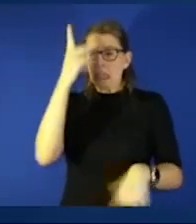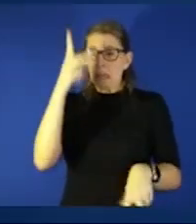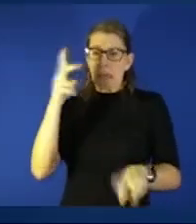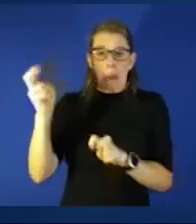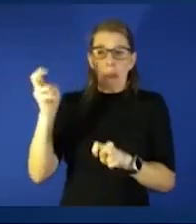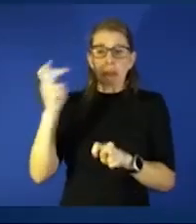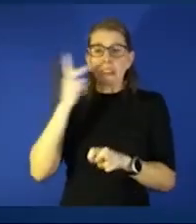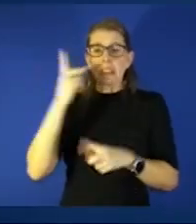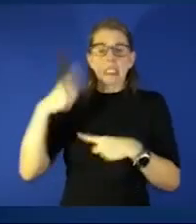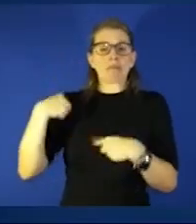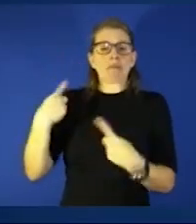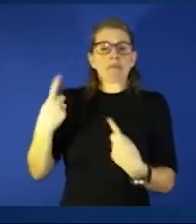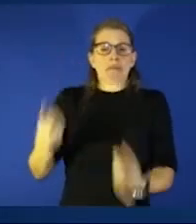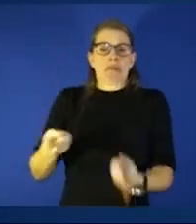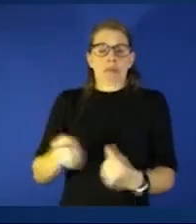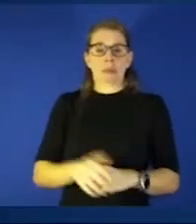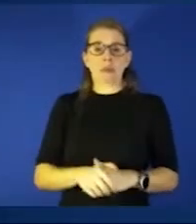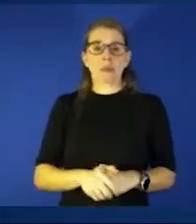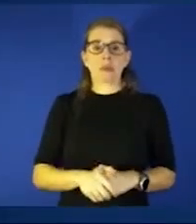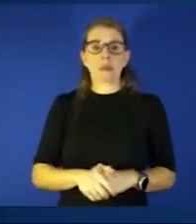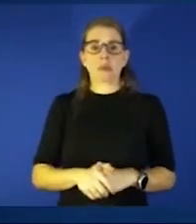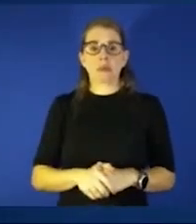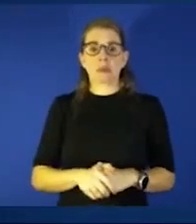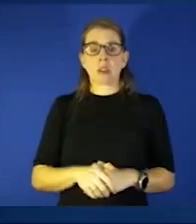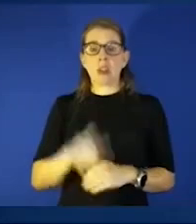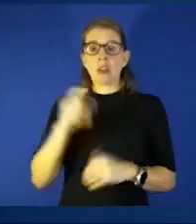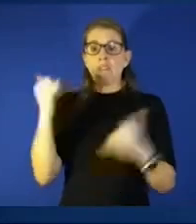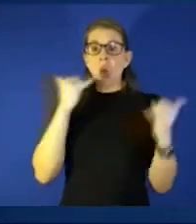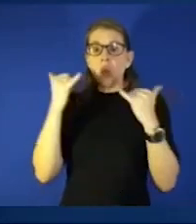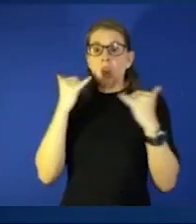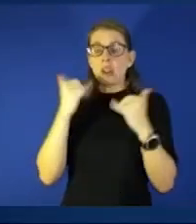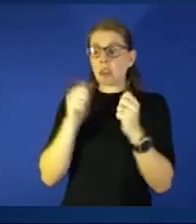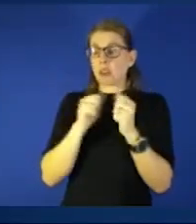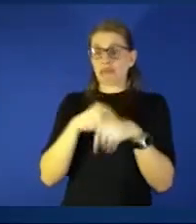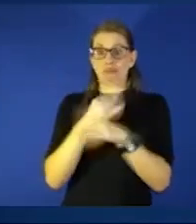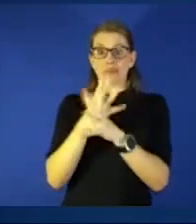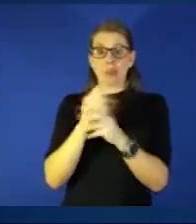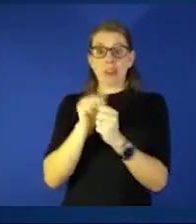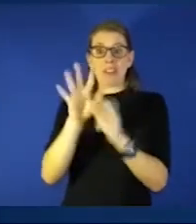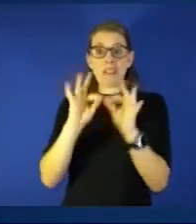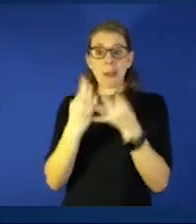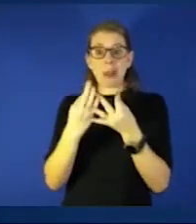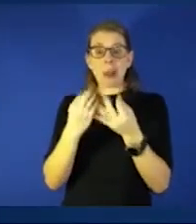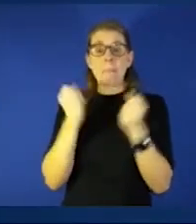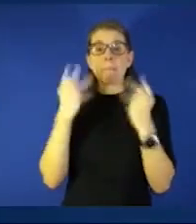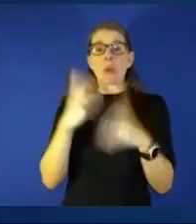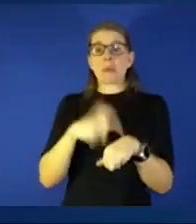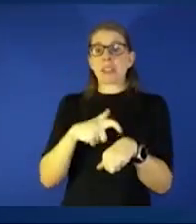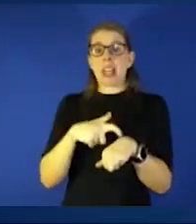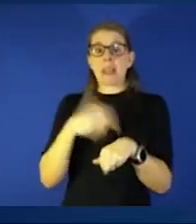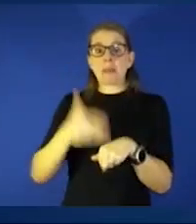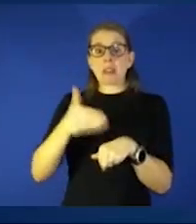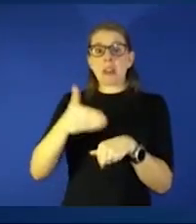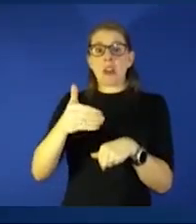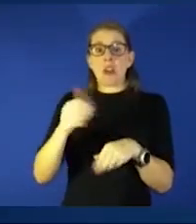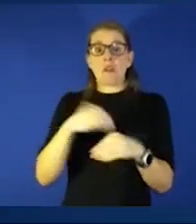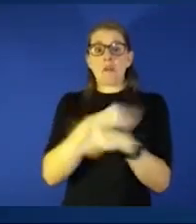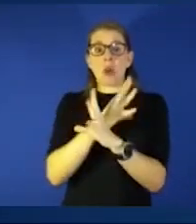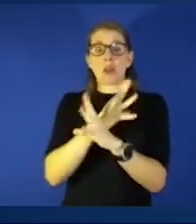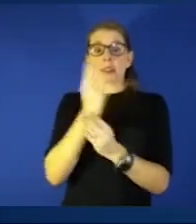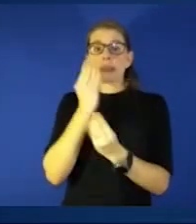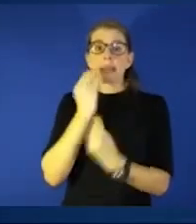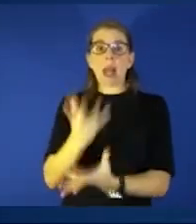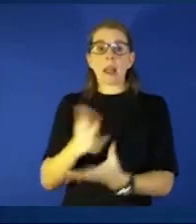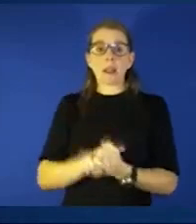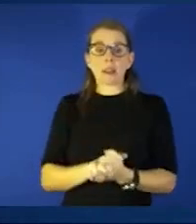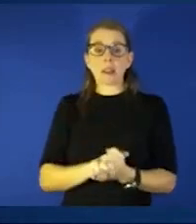for the phone calls with their family the daily multiple times a day phone calls telling them you know they're they're